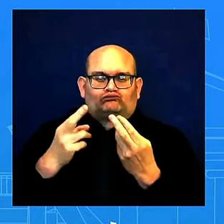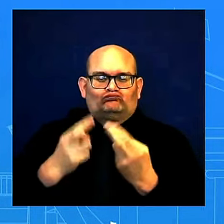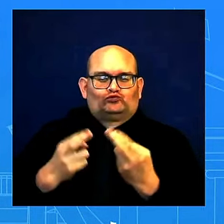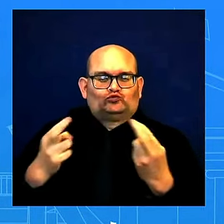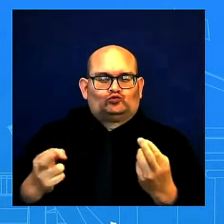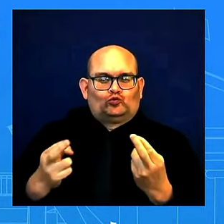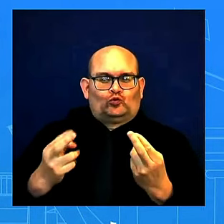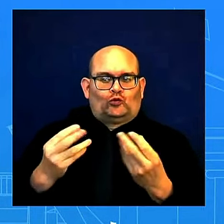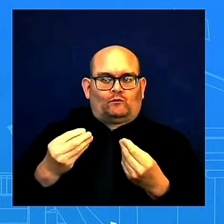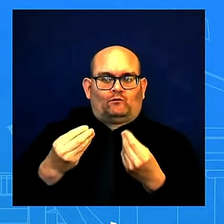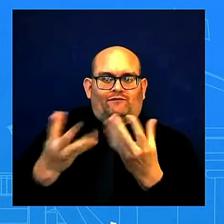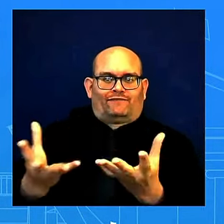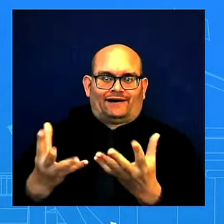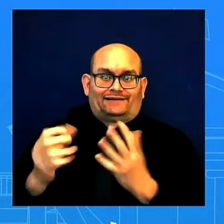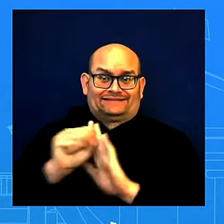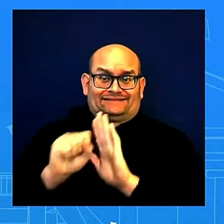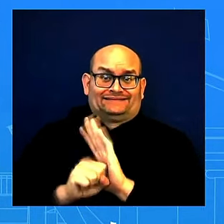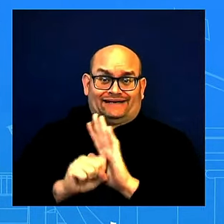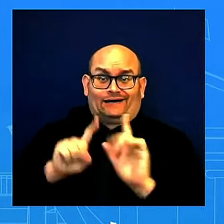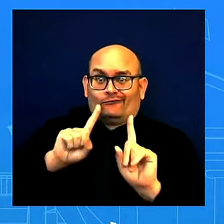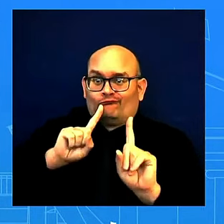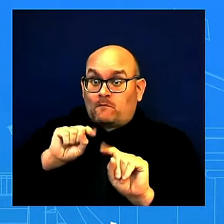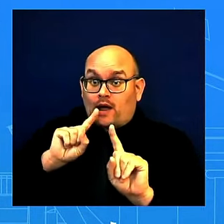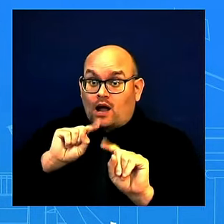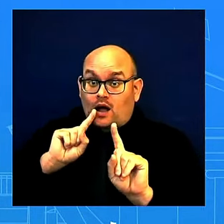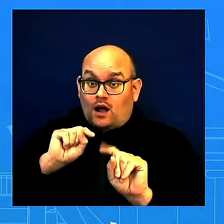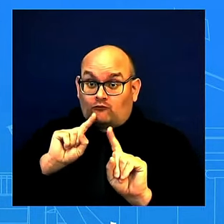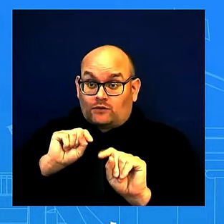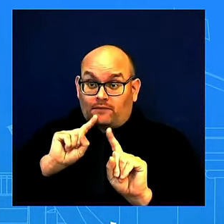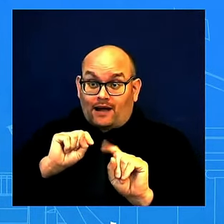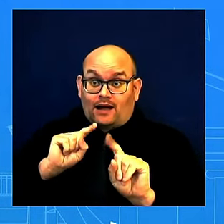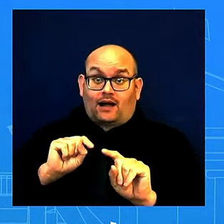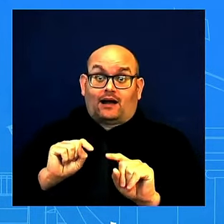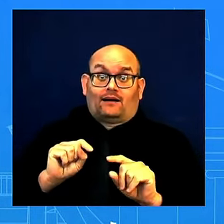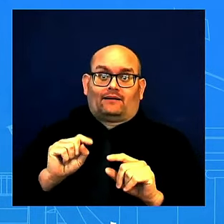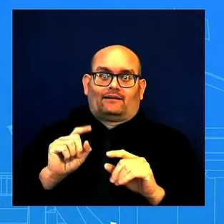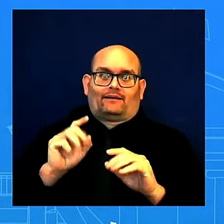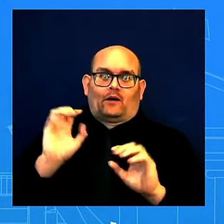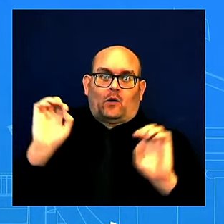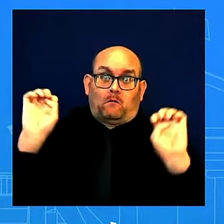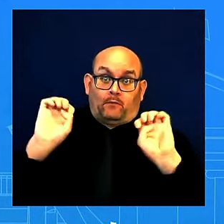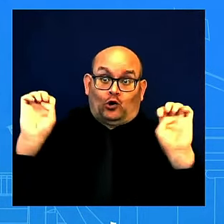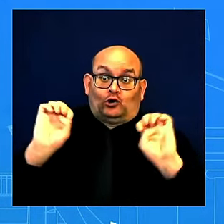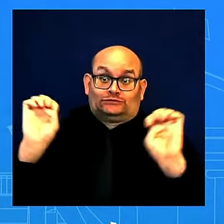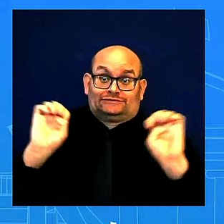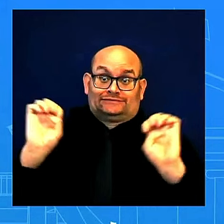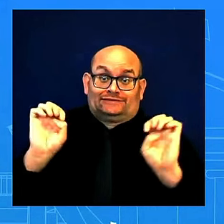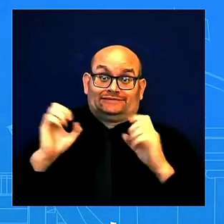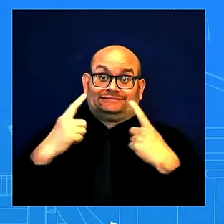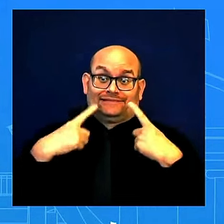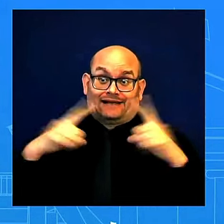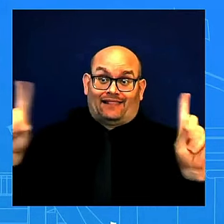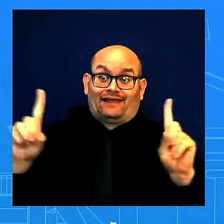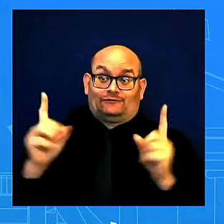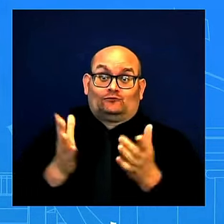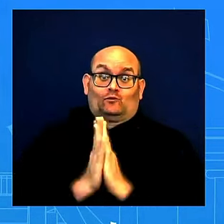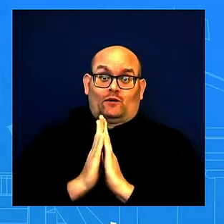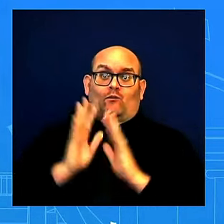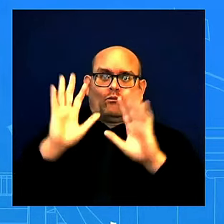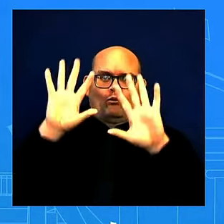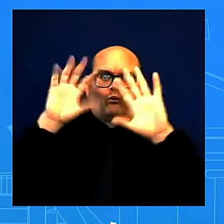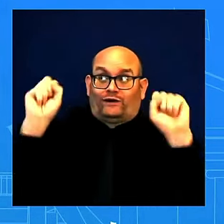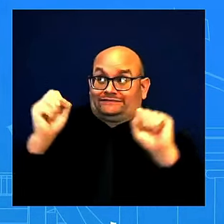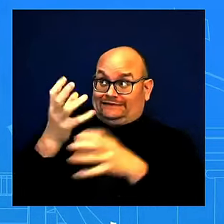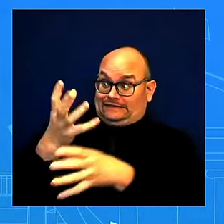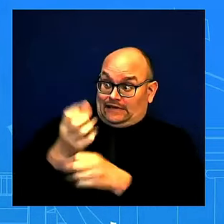This is in addition to emergency declaration requests the President has already approved from the governors of Florida, South